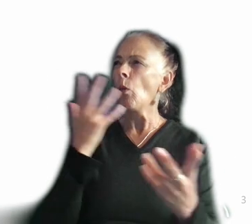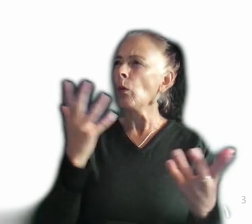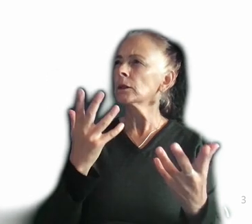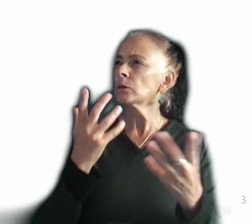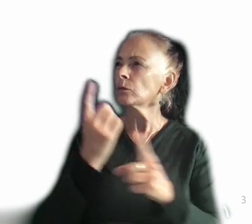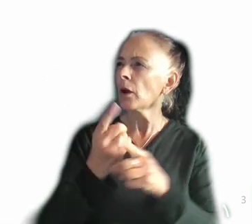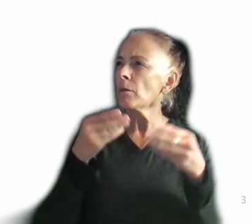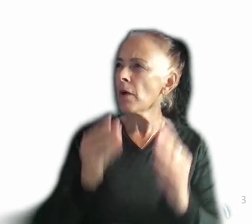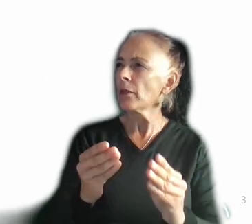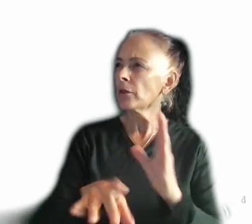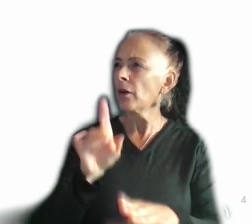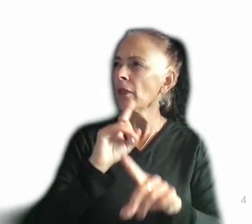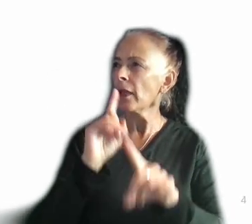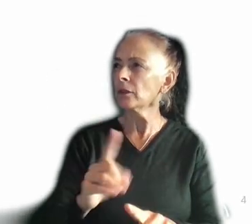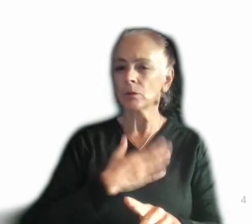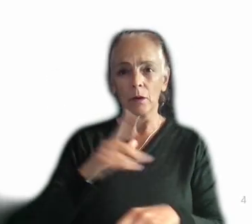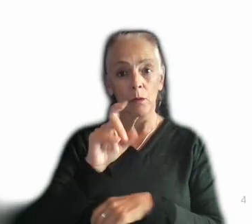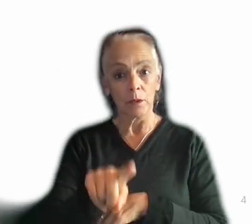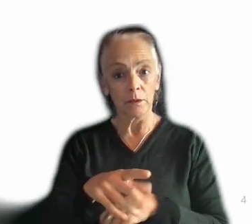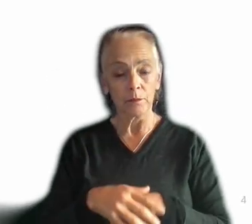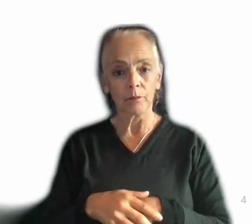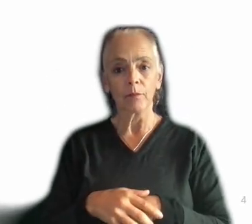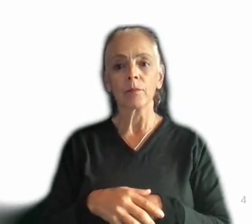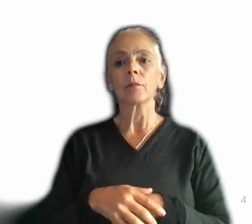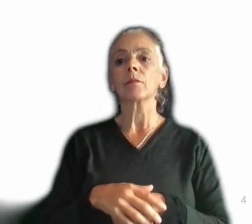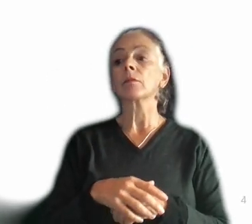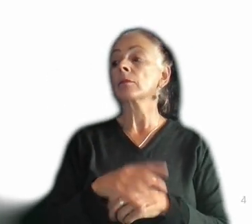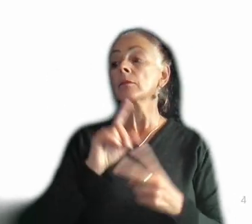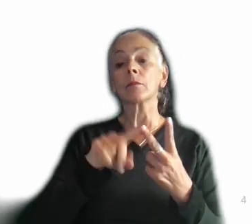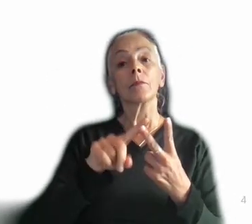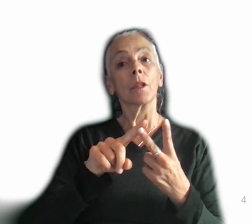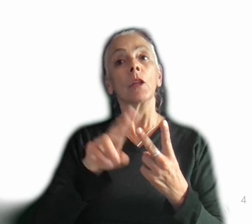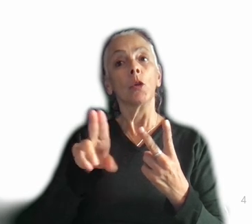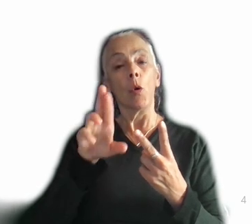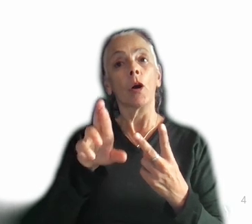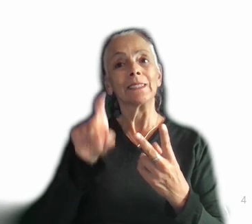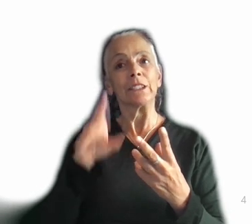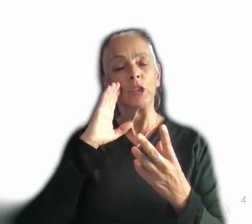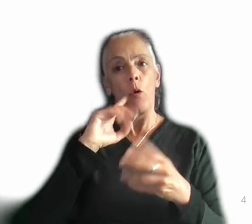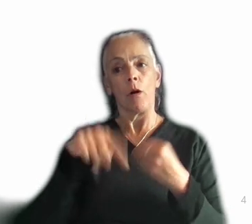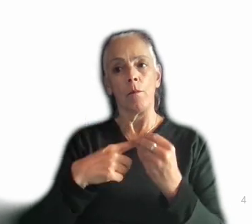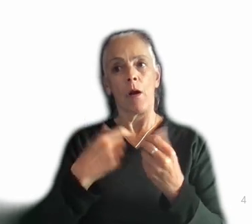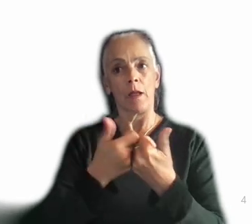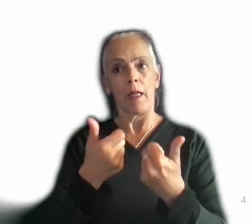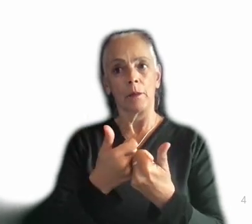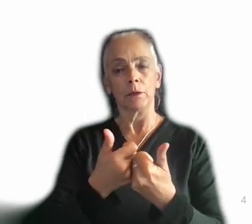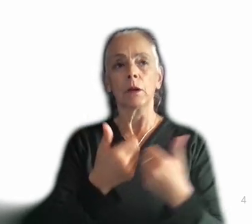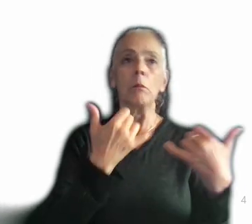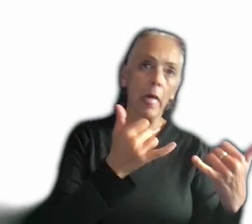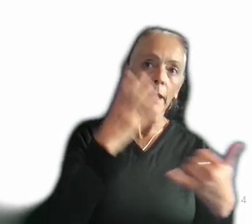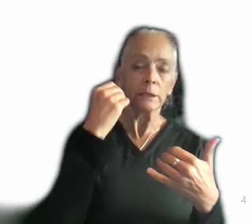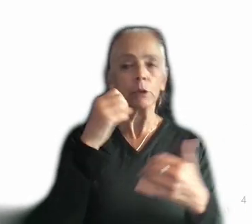question? Similarly, think URs need to know about games, not just how to play them or experience them, but also to